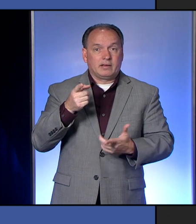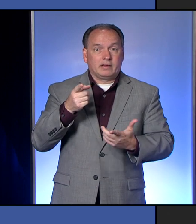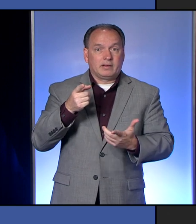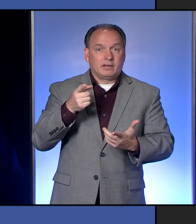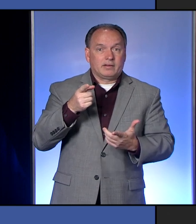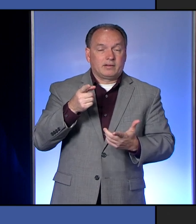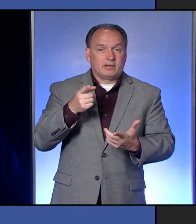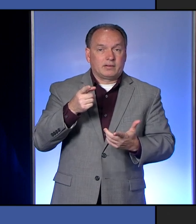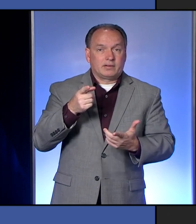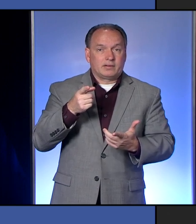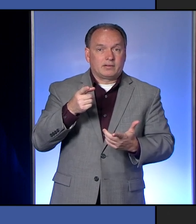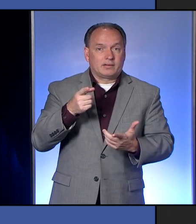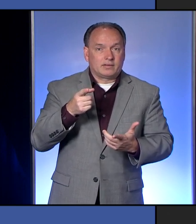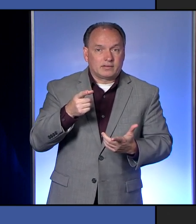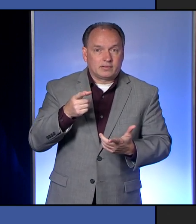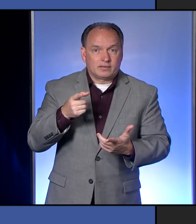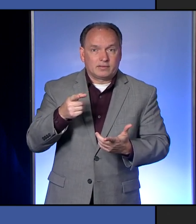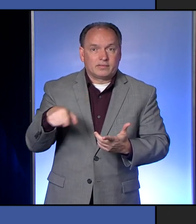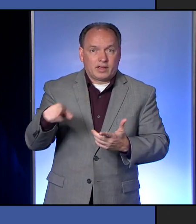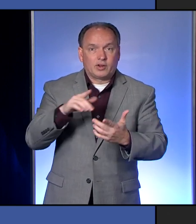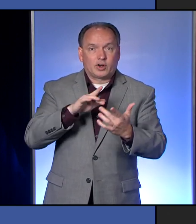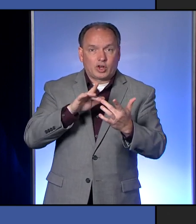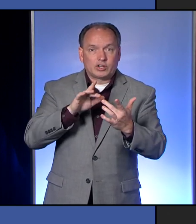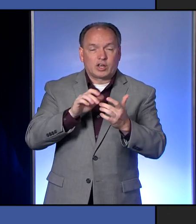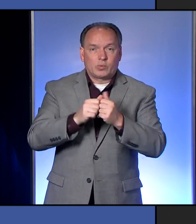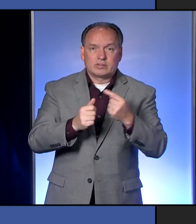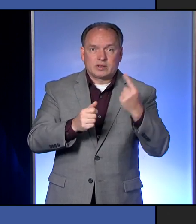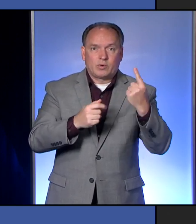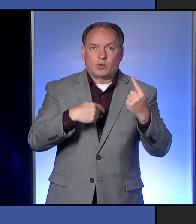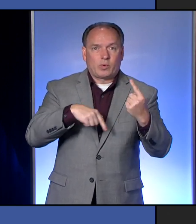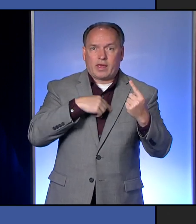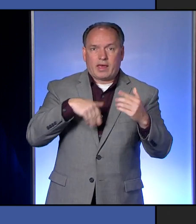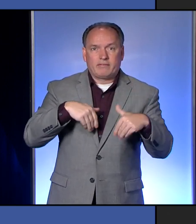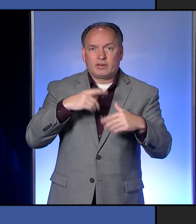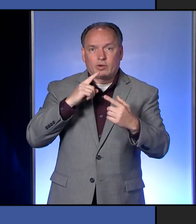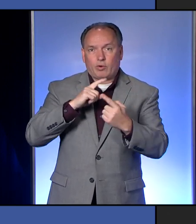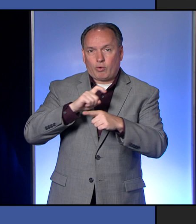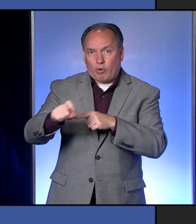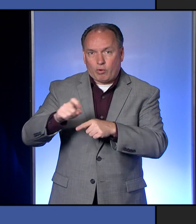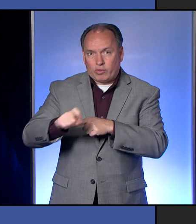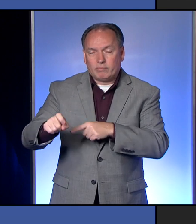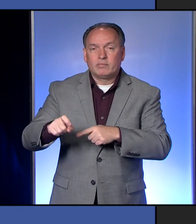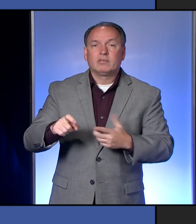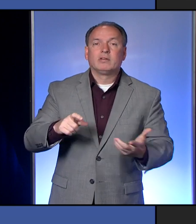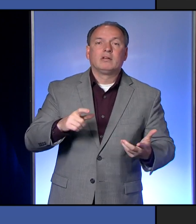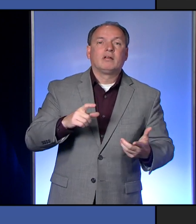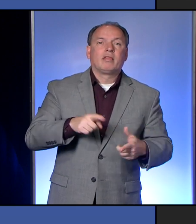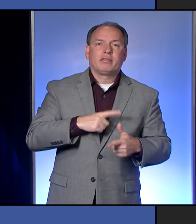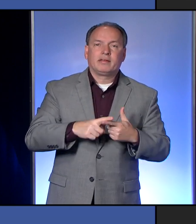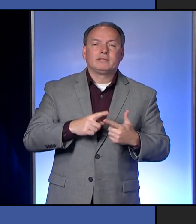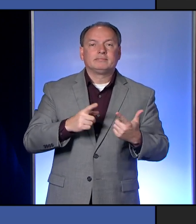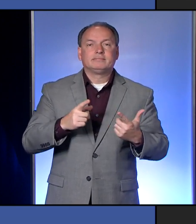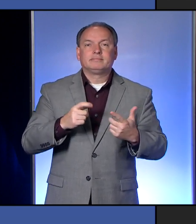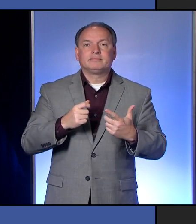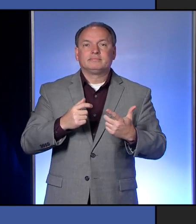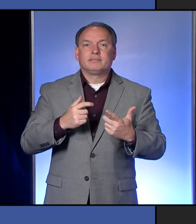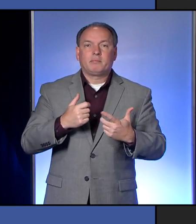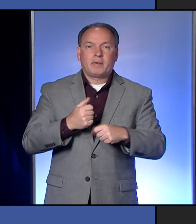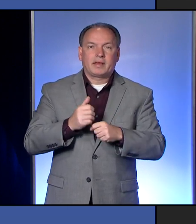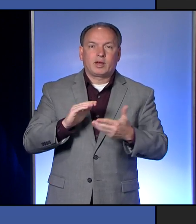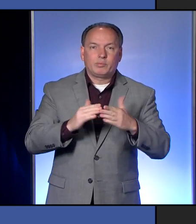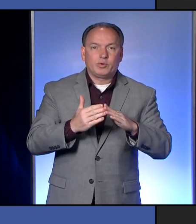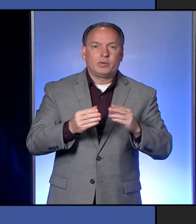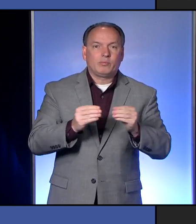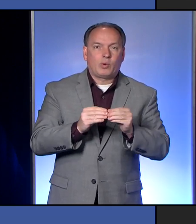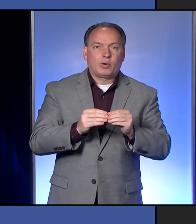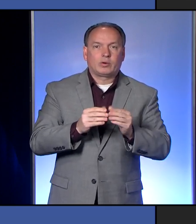following quarantine because they know they're a contact to somebody and we haven't called them yet, that's just going to make our community more